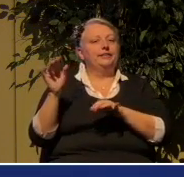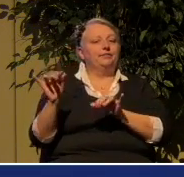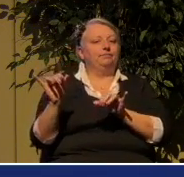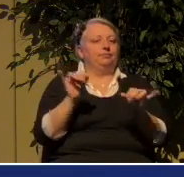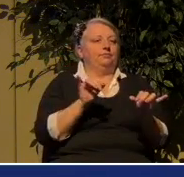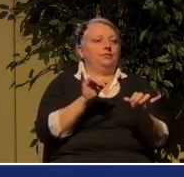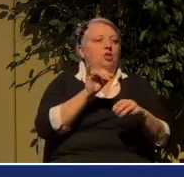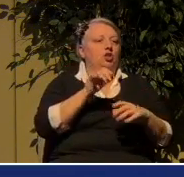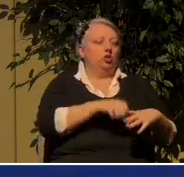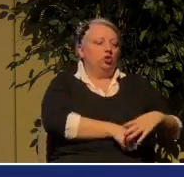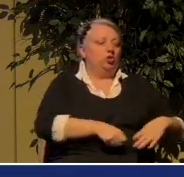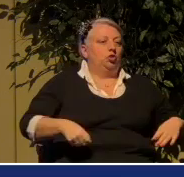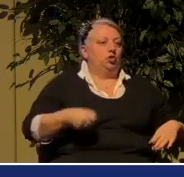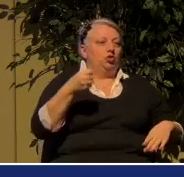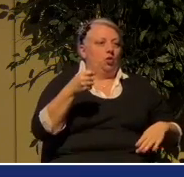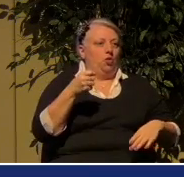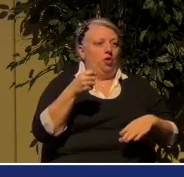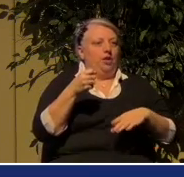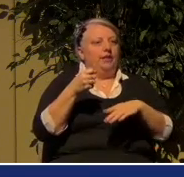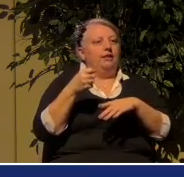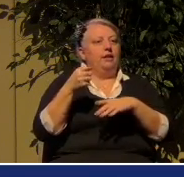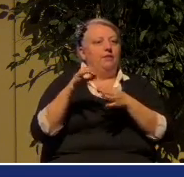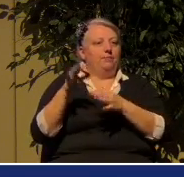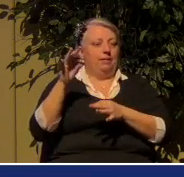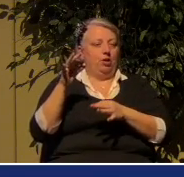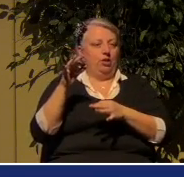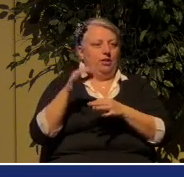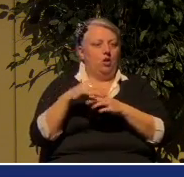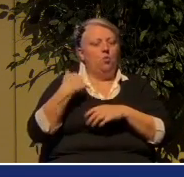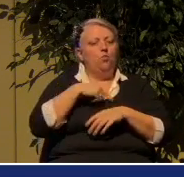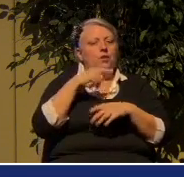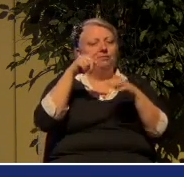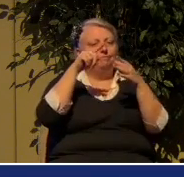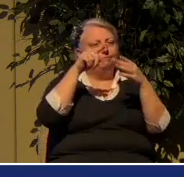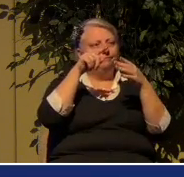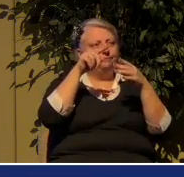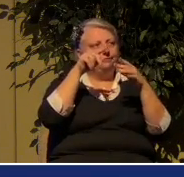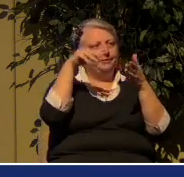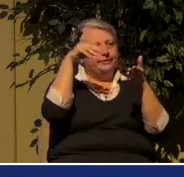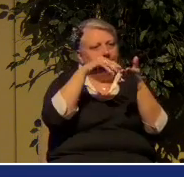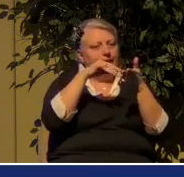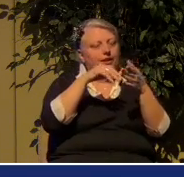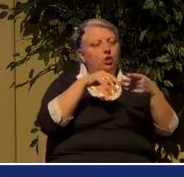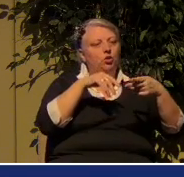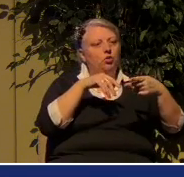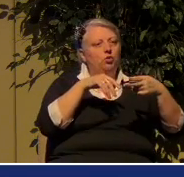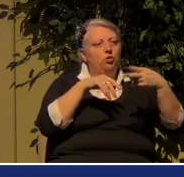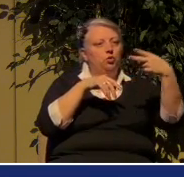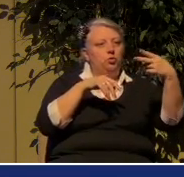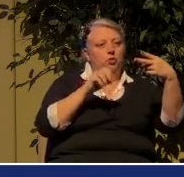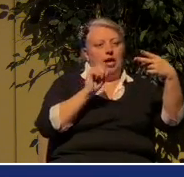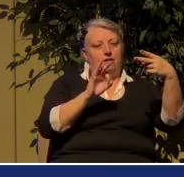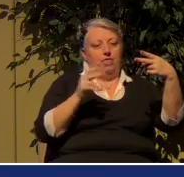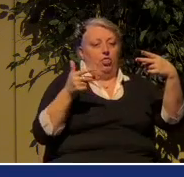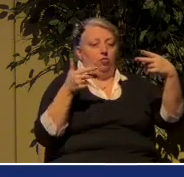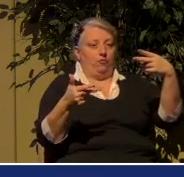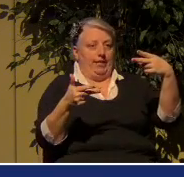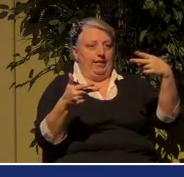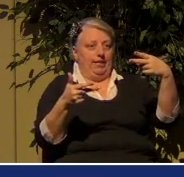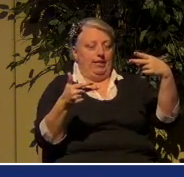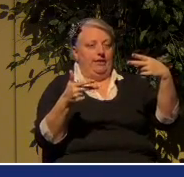at two of three very practical lessons that you and I can learn